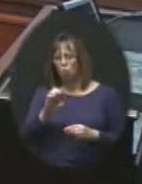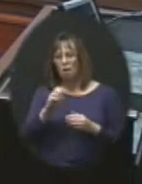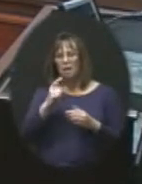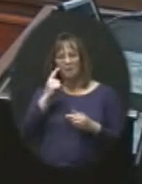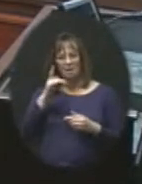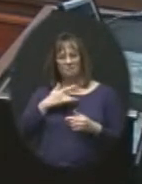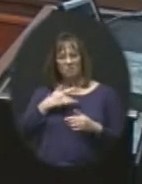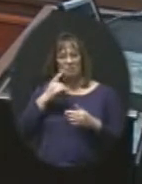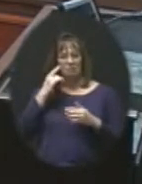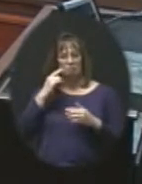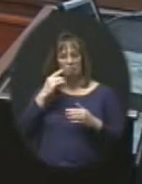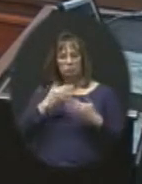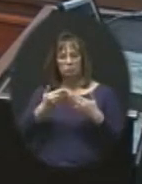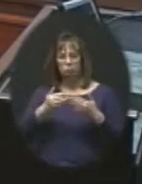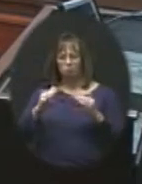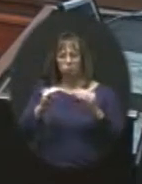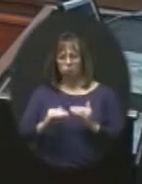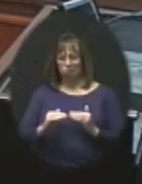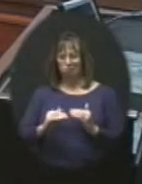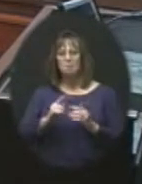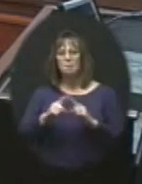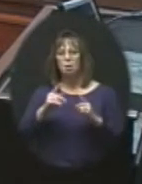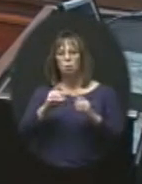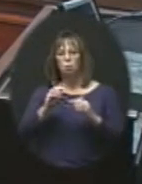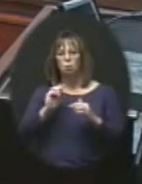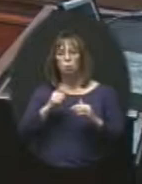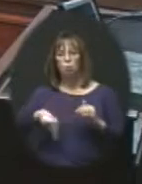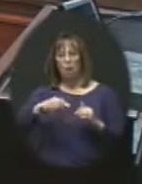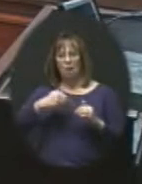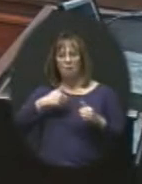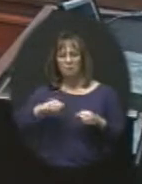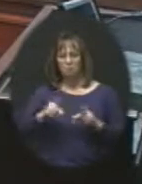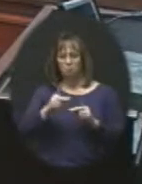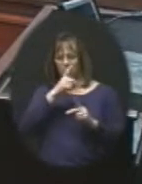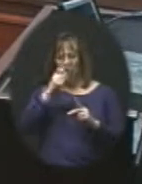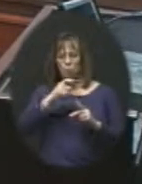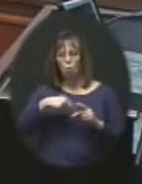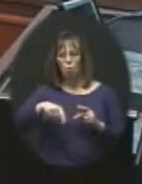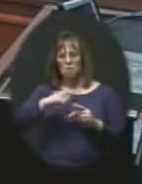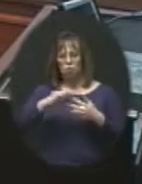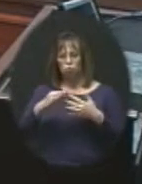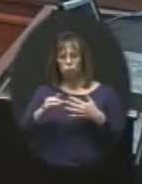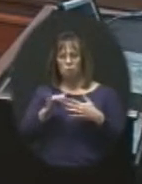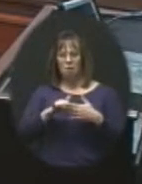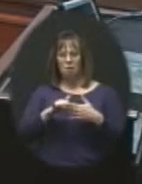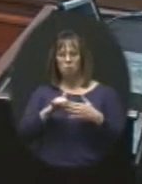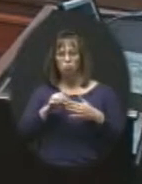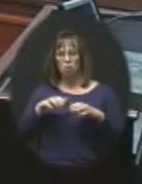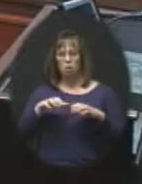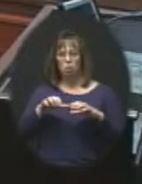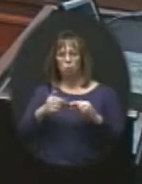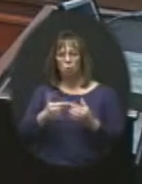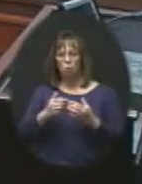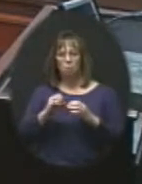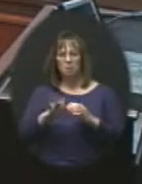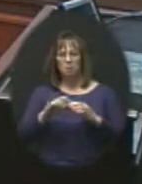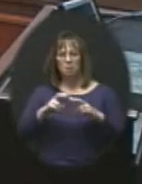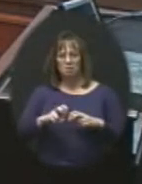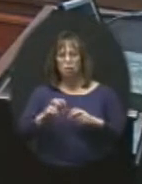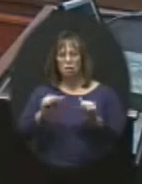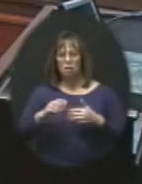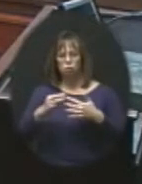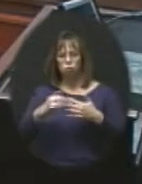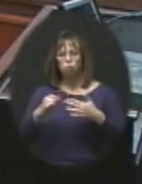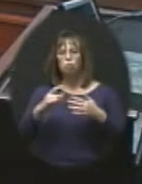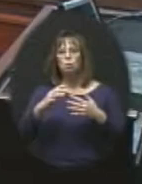down. But this does give us that opportunity because we choose it. There will be a group of assessments that we could choose from, but we get